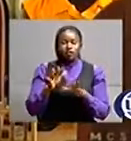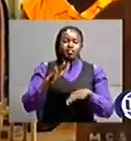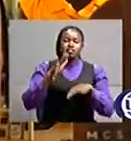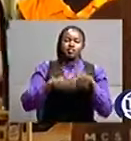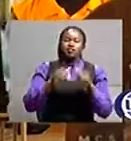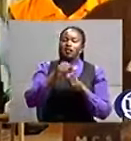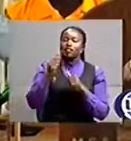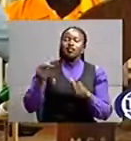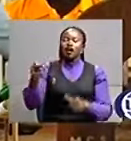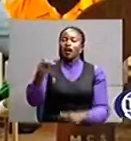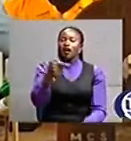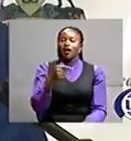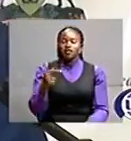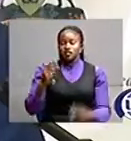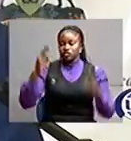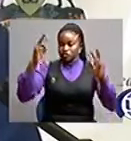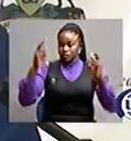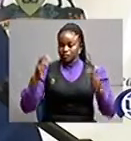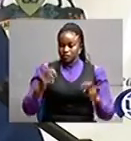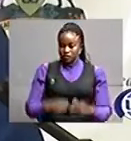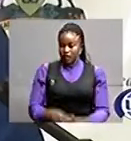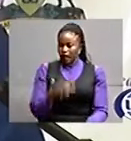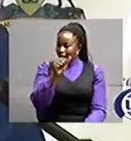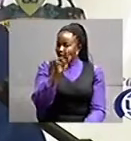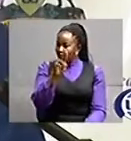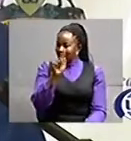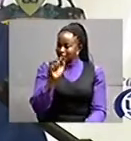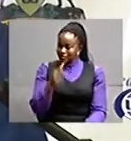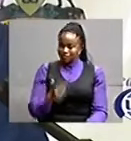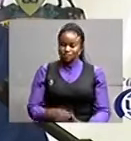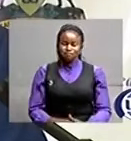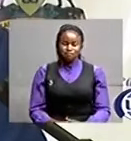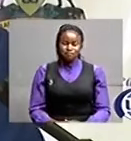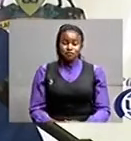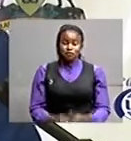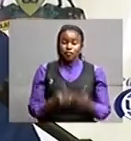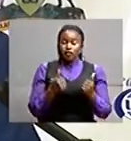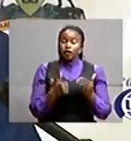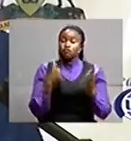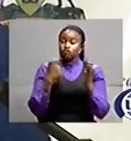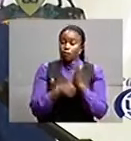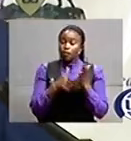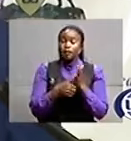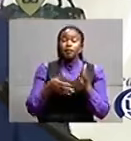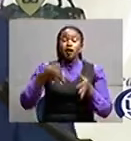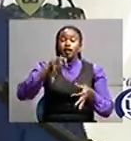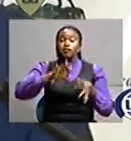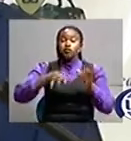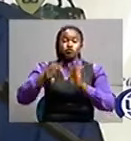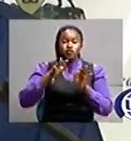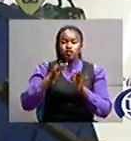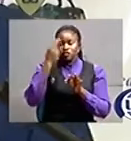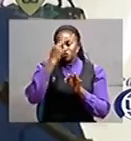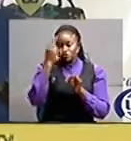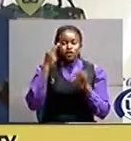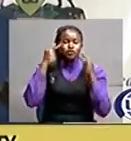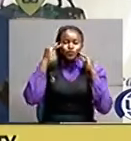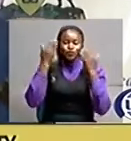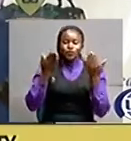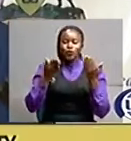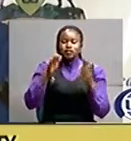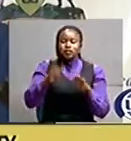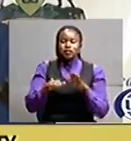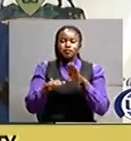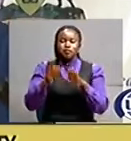art-based subjects. The biggest problems in chemistry is that the candidates do not know the steps of balancing